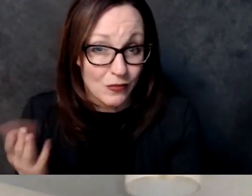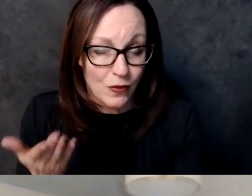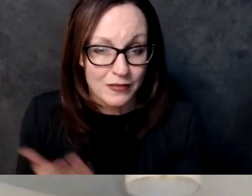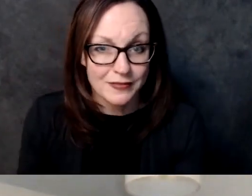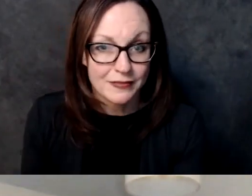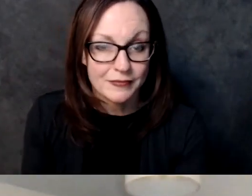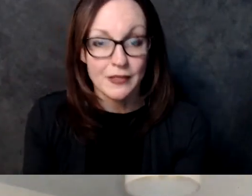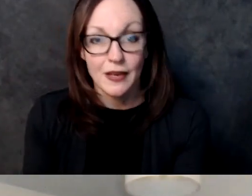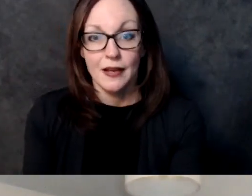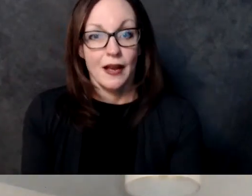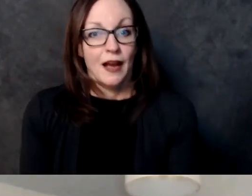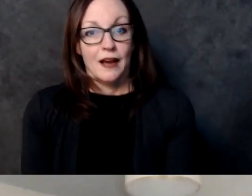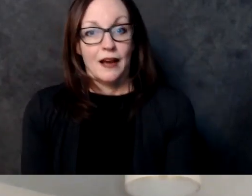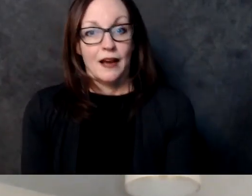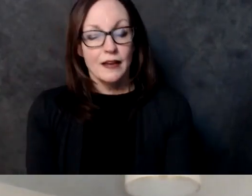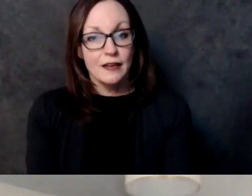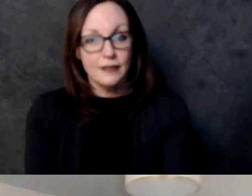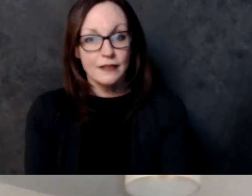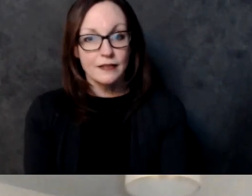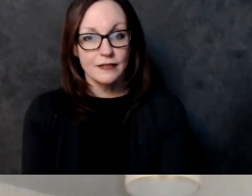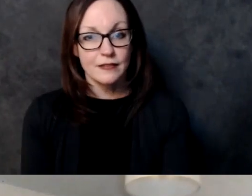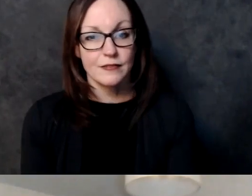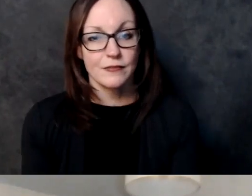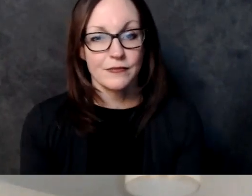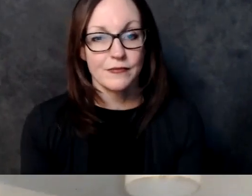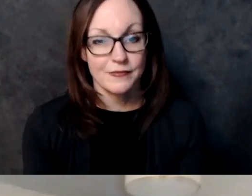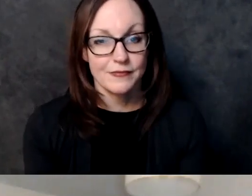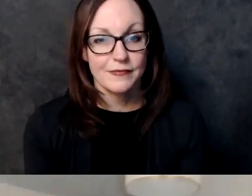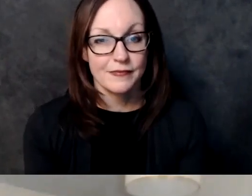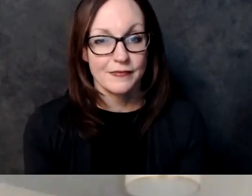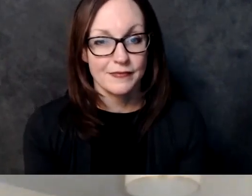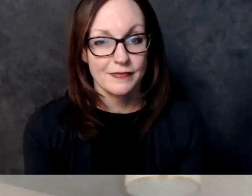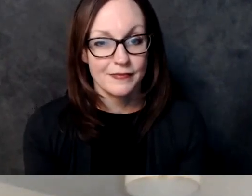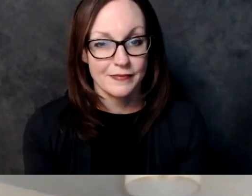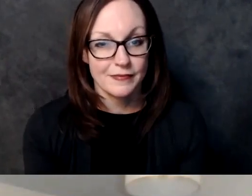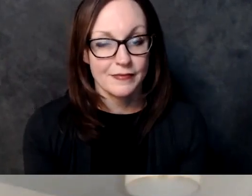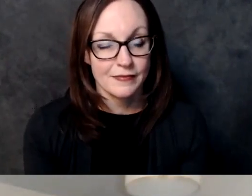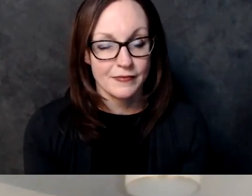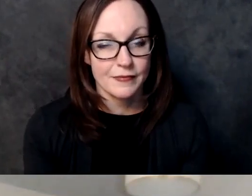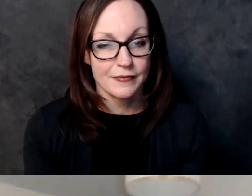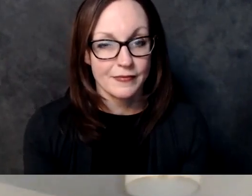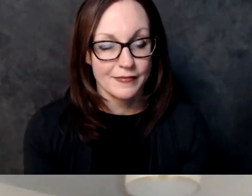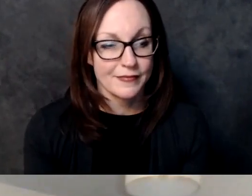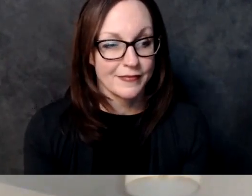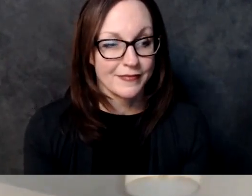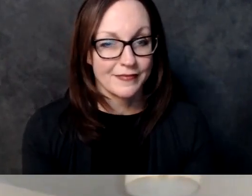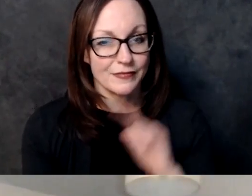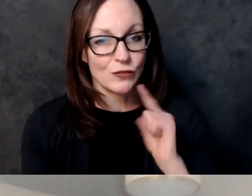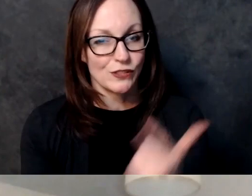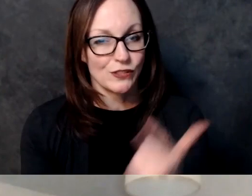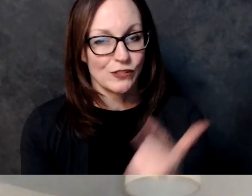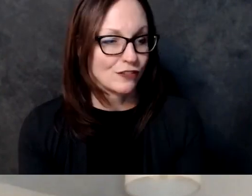but frankly you know it's great you know if they actually do it by uh shifting their entire fleet of of what they're selling by uh